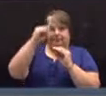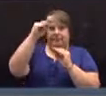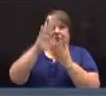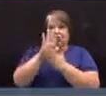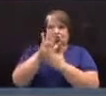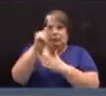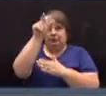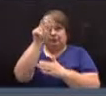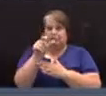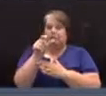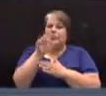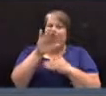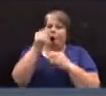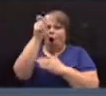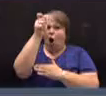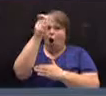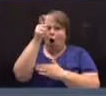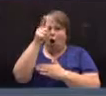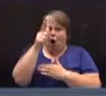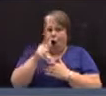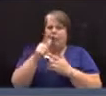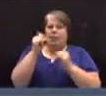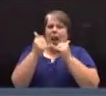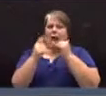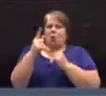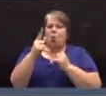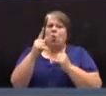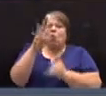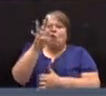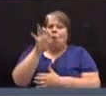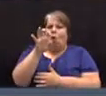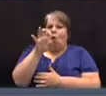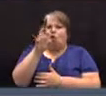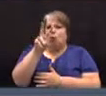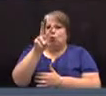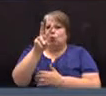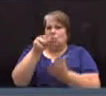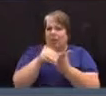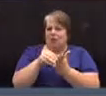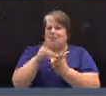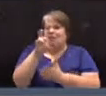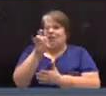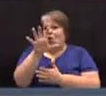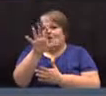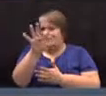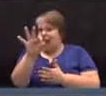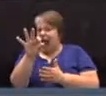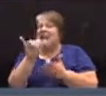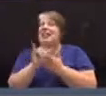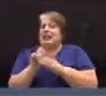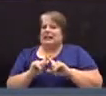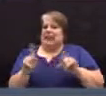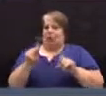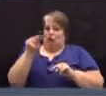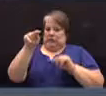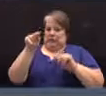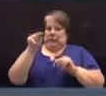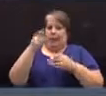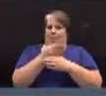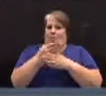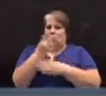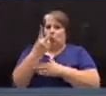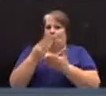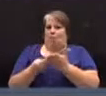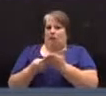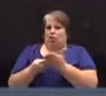all of them but the last one total $402,759, and that is the difference between the two budget